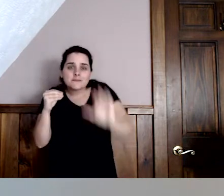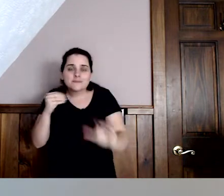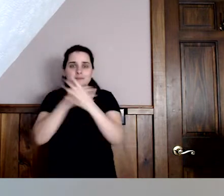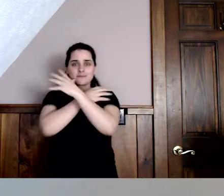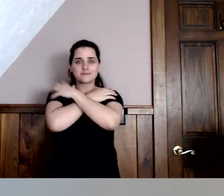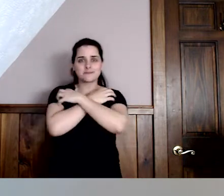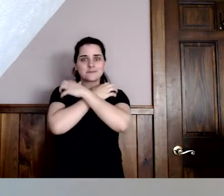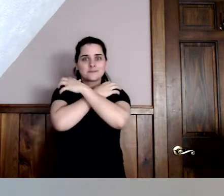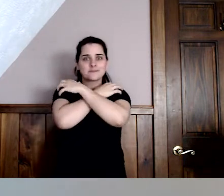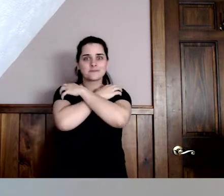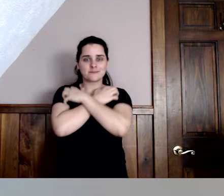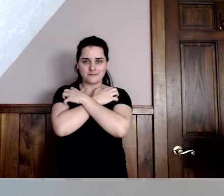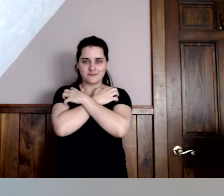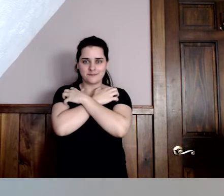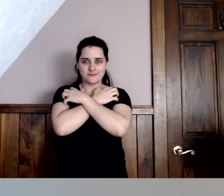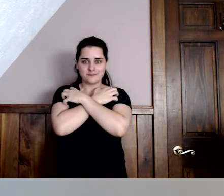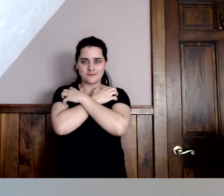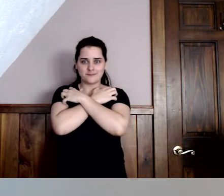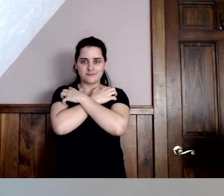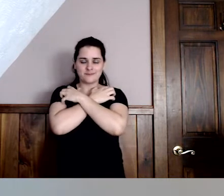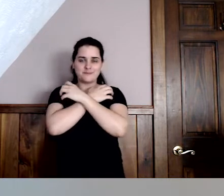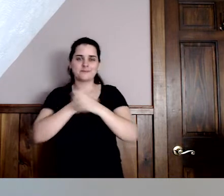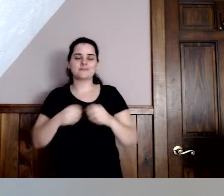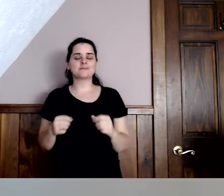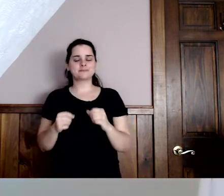A Kiss for Little Bear.